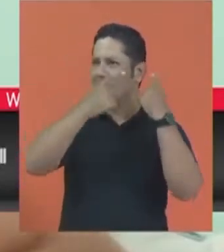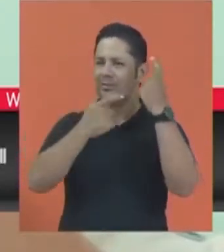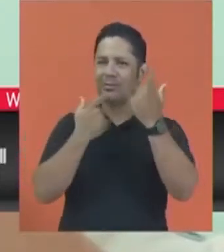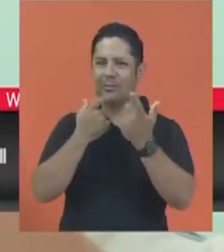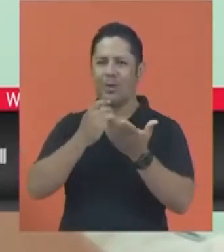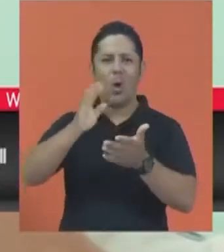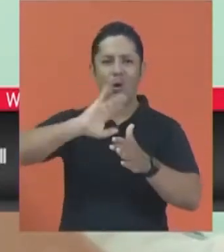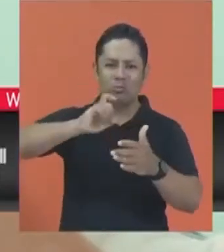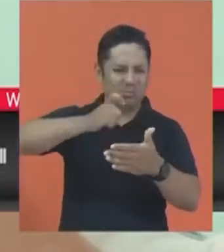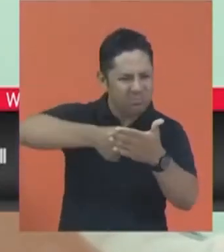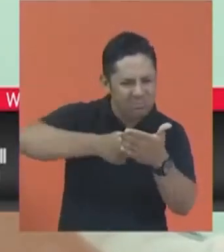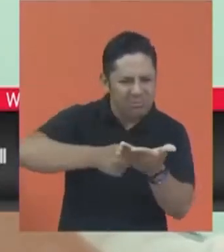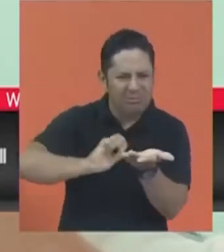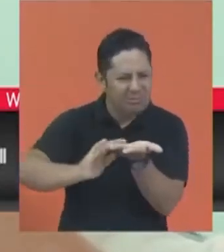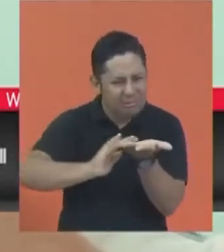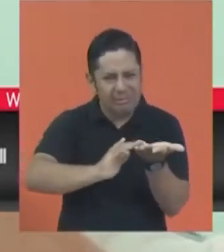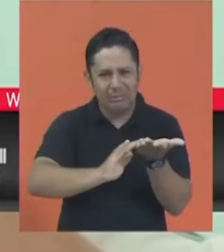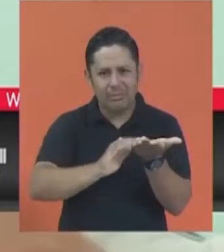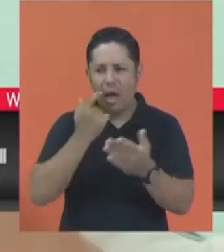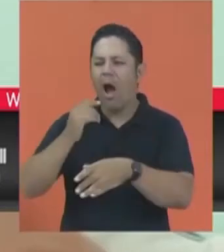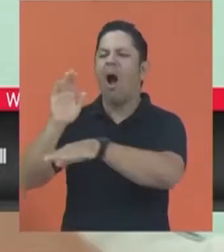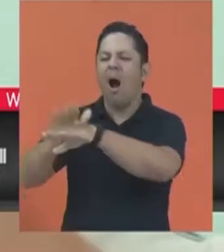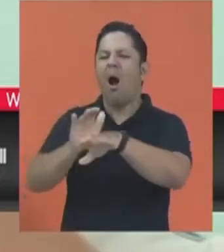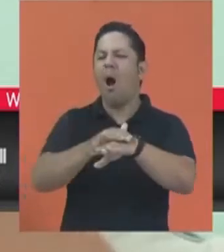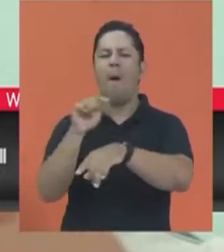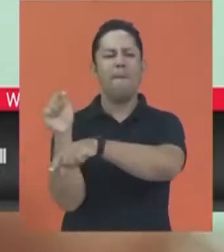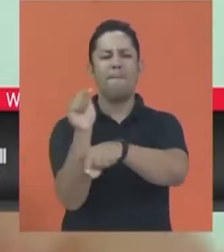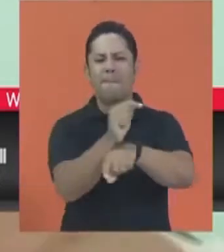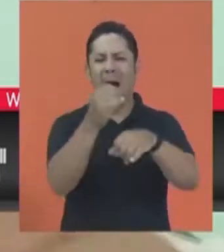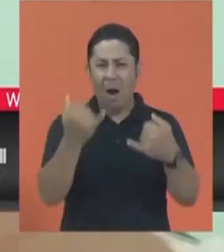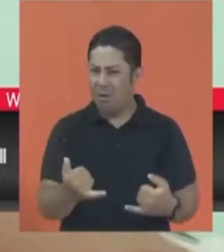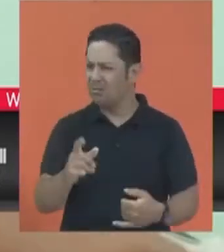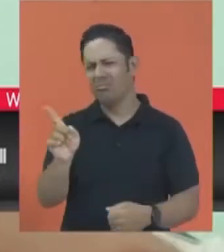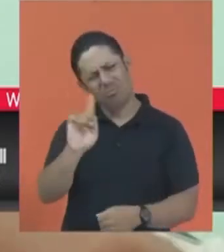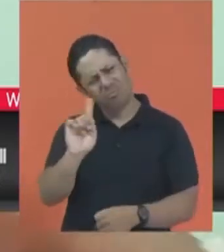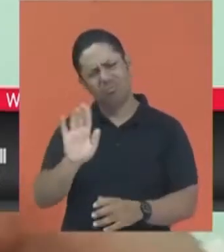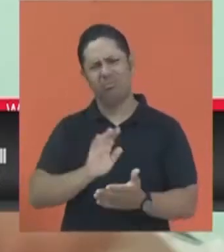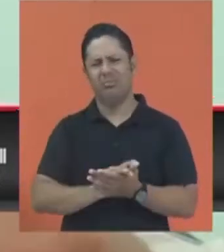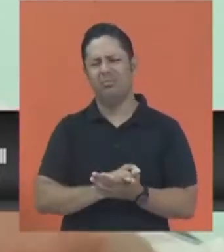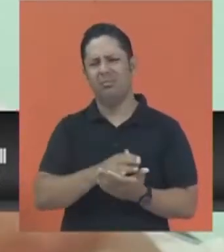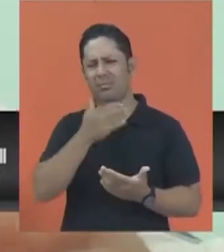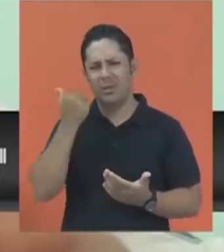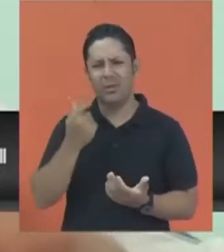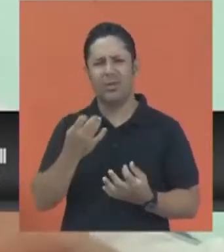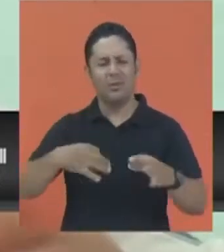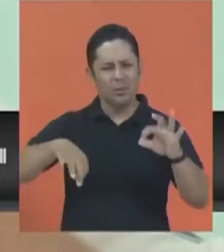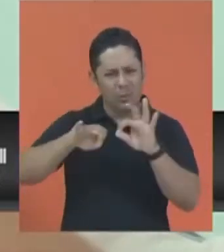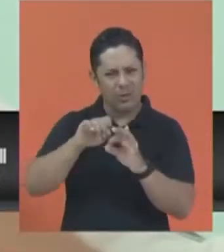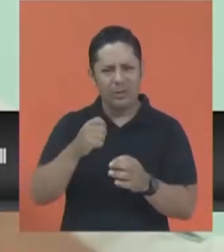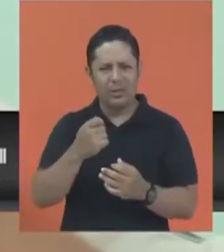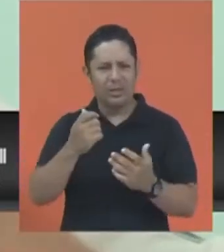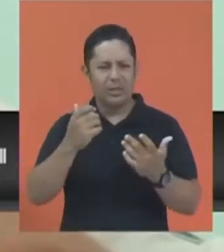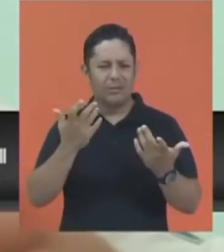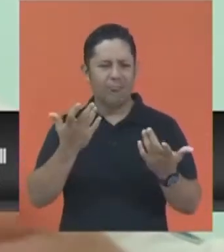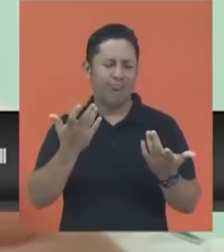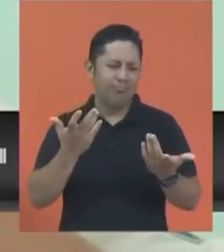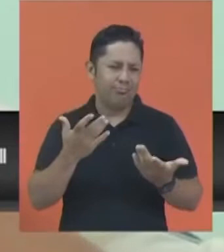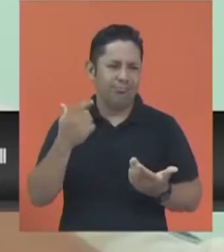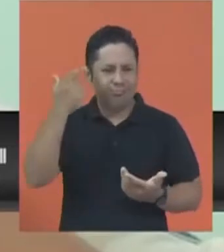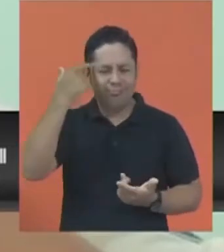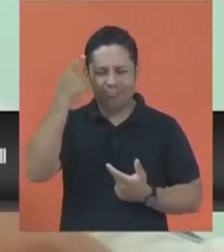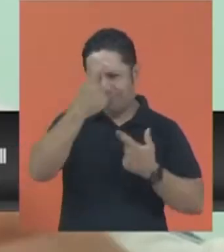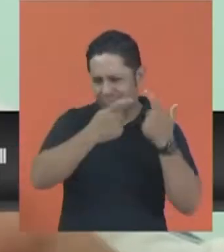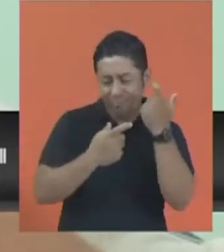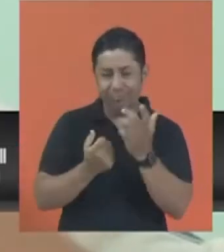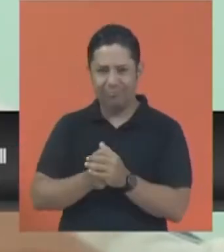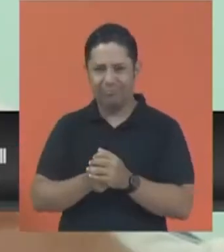and take corrective measures to avoid panic. This is not the time to look for someone to blame. When the time comes, it will be determined who is